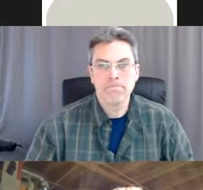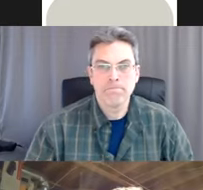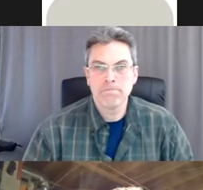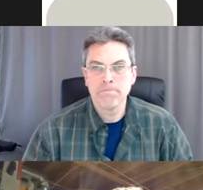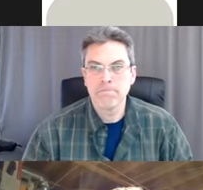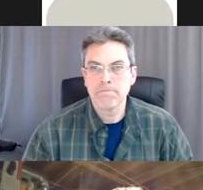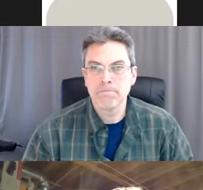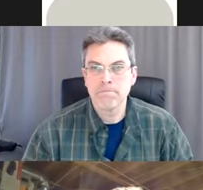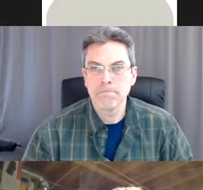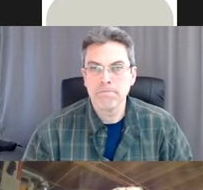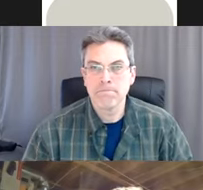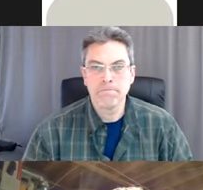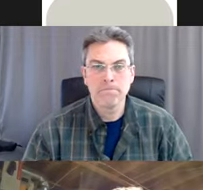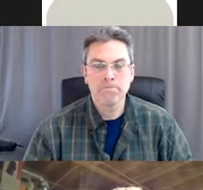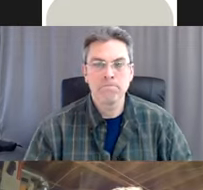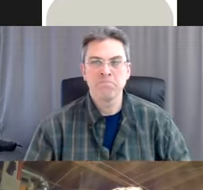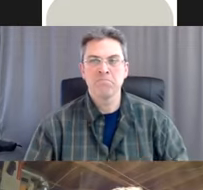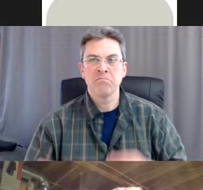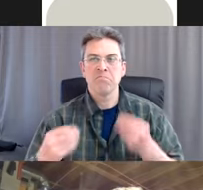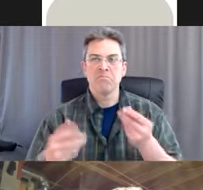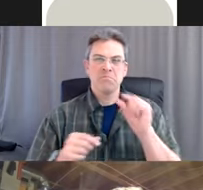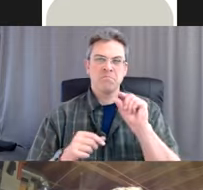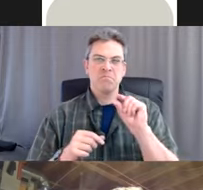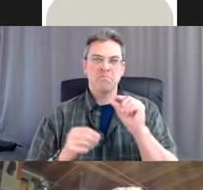And I'll just give it a few more seconds.